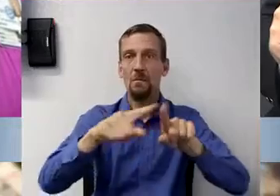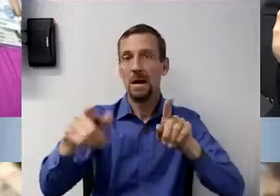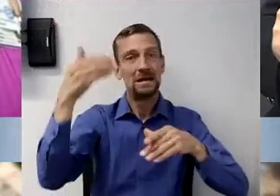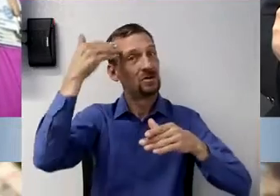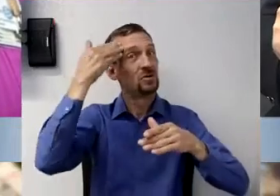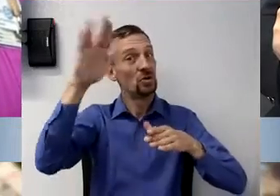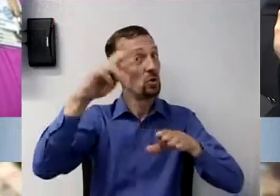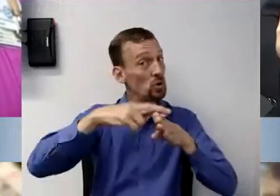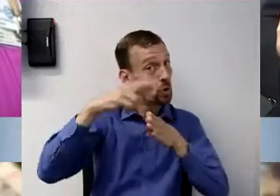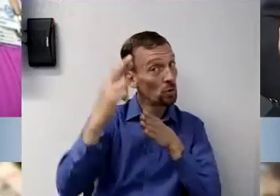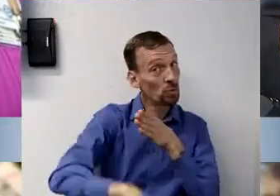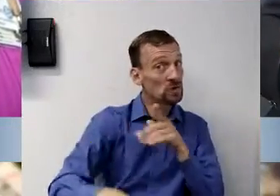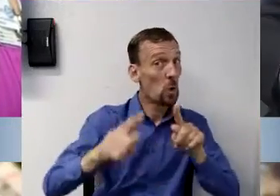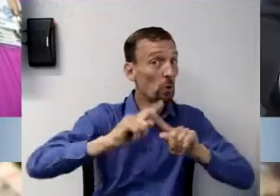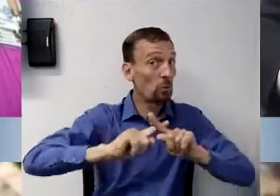it's, it's relatively fast. Okay.